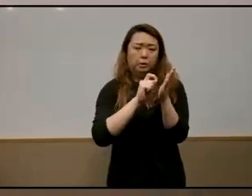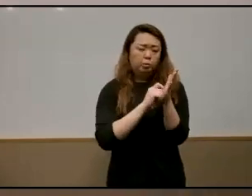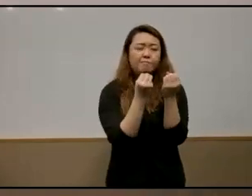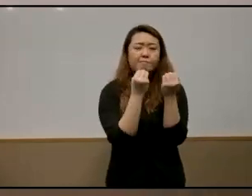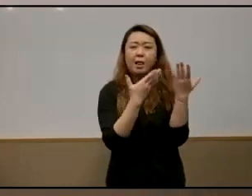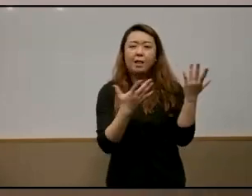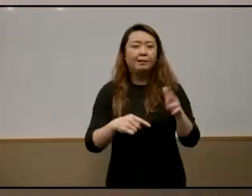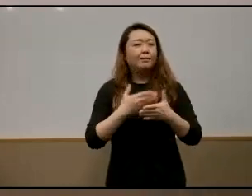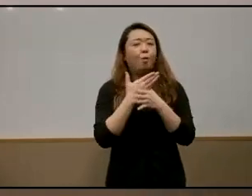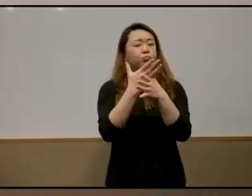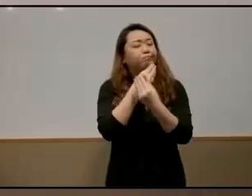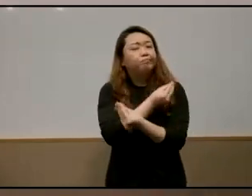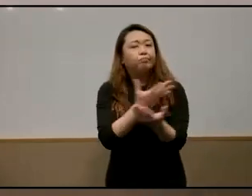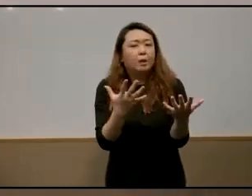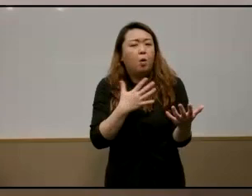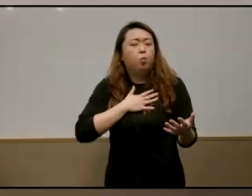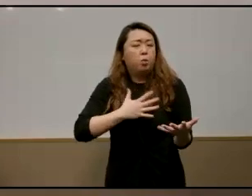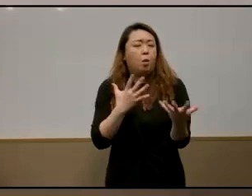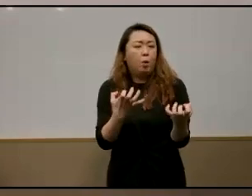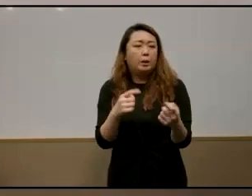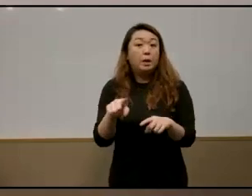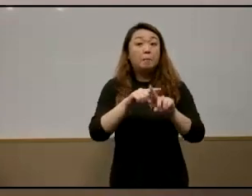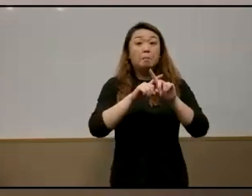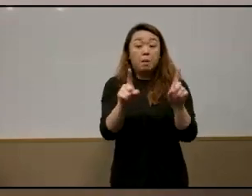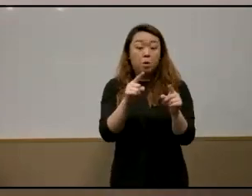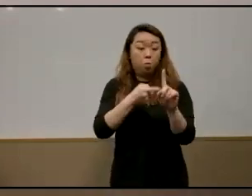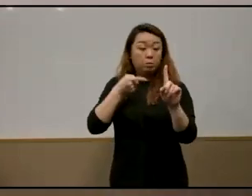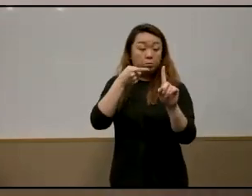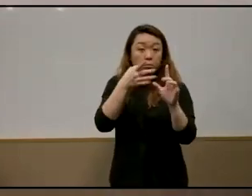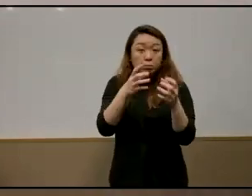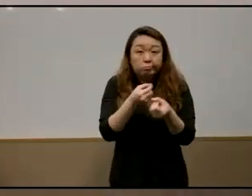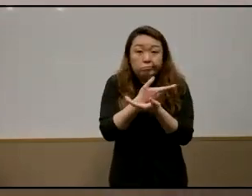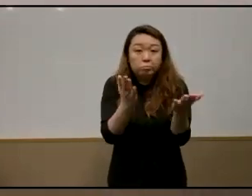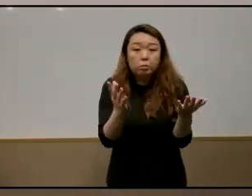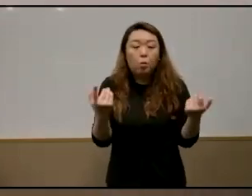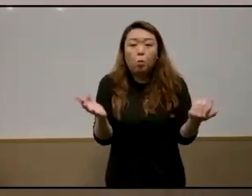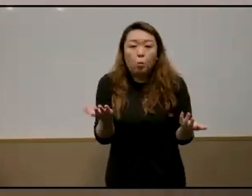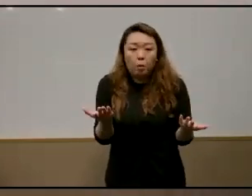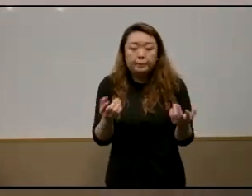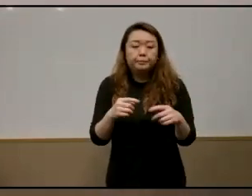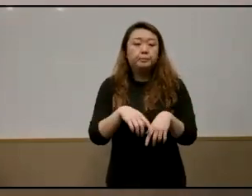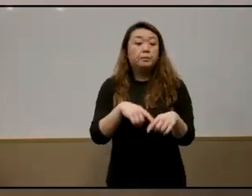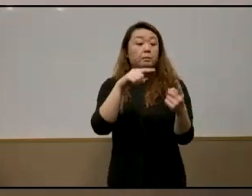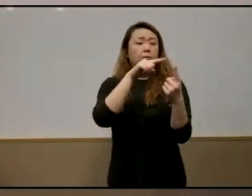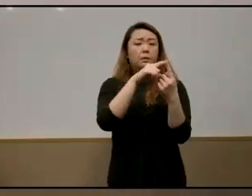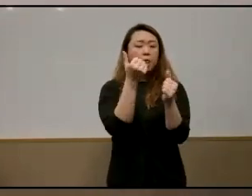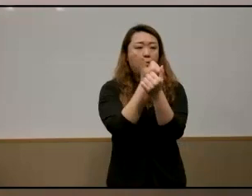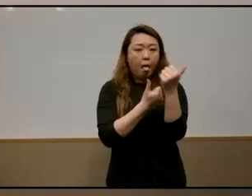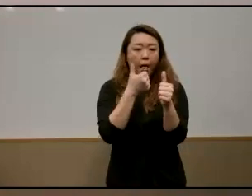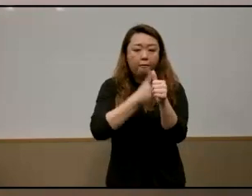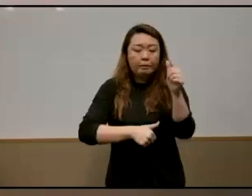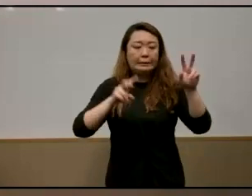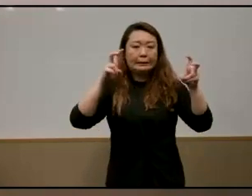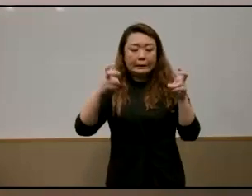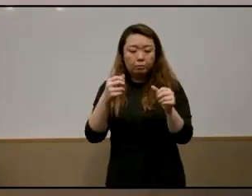i think the one i want to talk about that i hope to get across is one that i think cuts across every implication every theme and